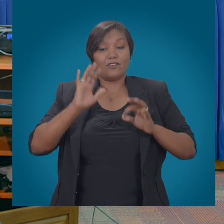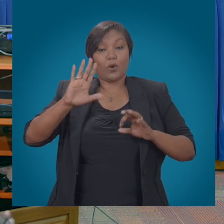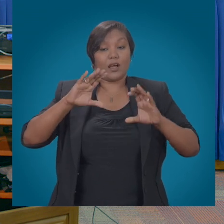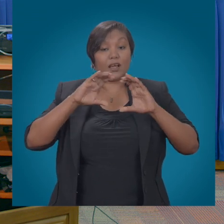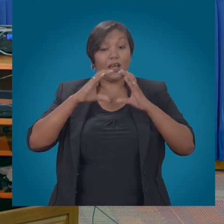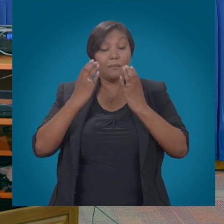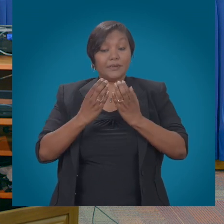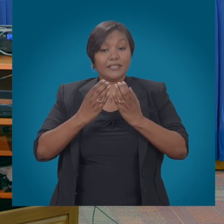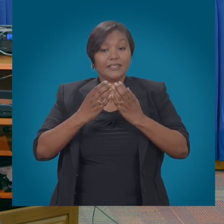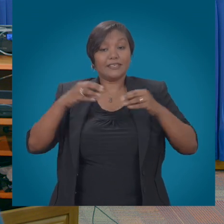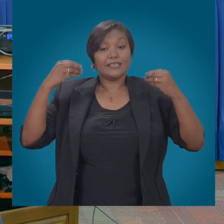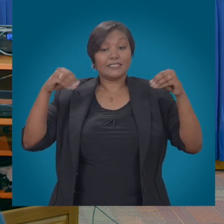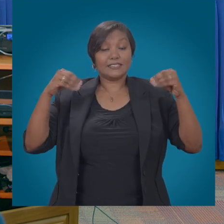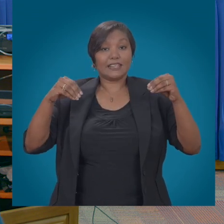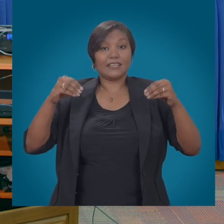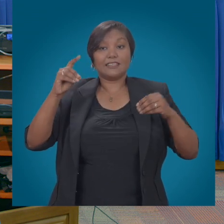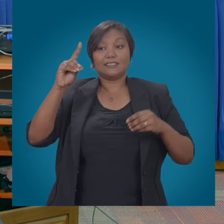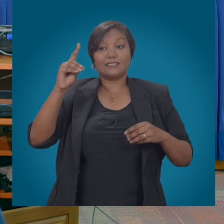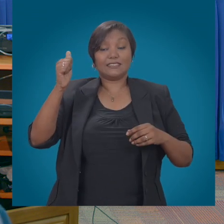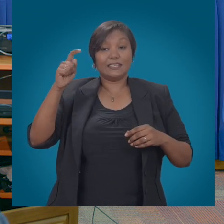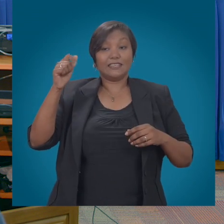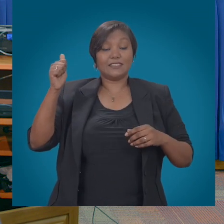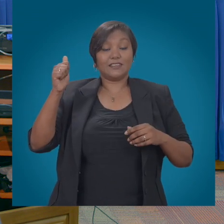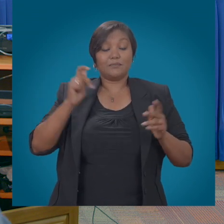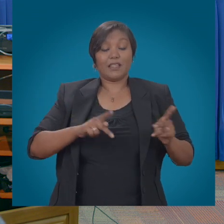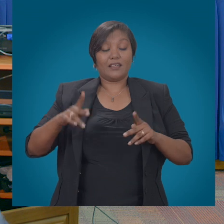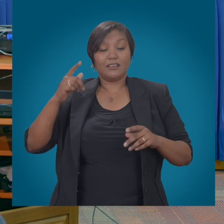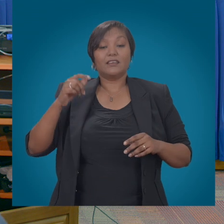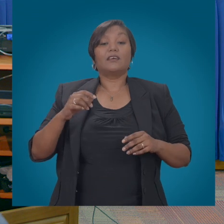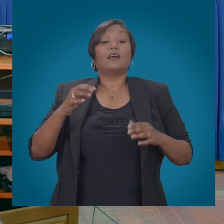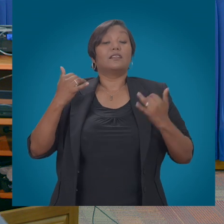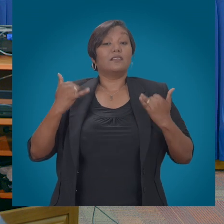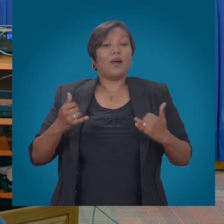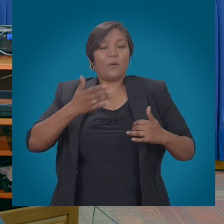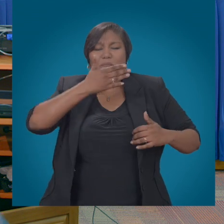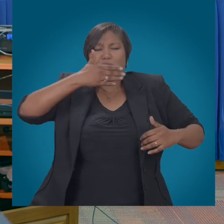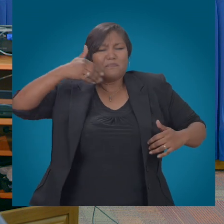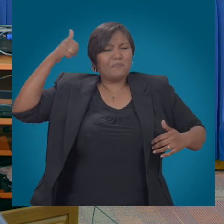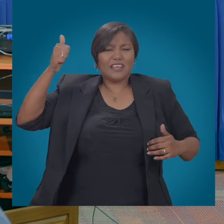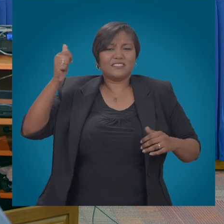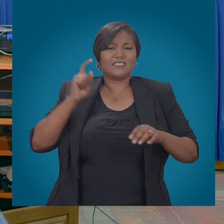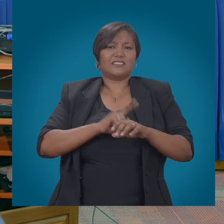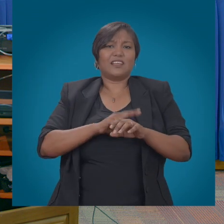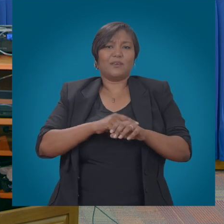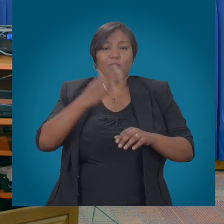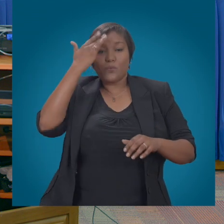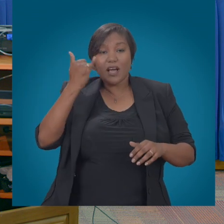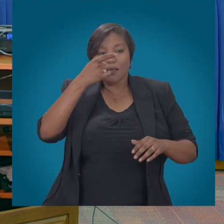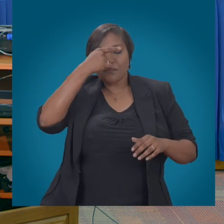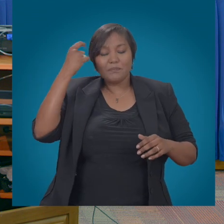Of course, if you are a company whose business model is selling data, it's the best of times.